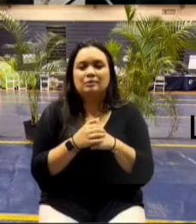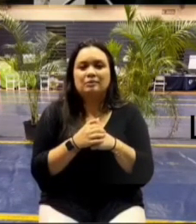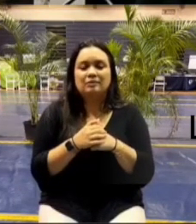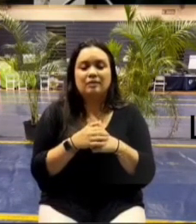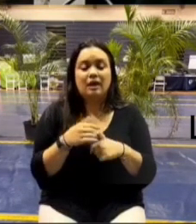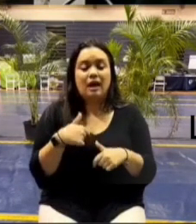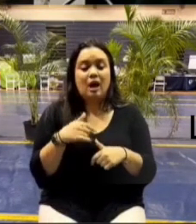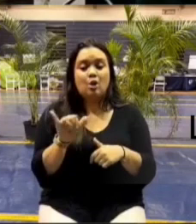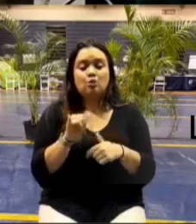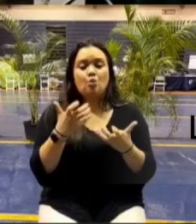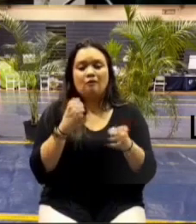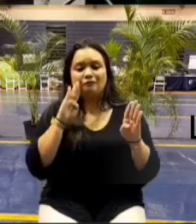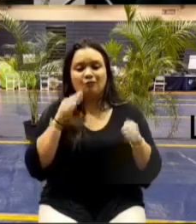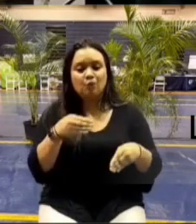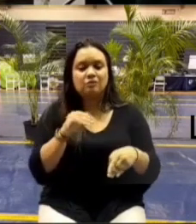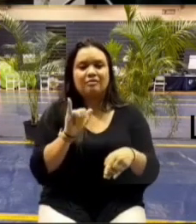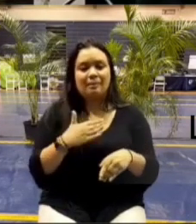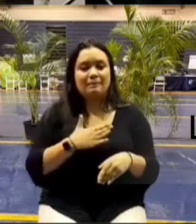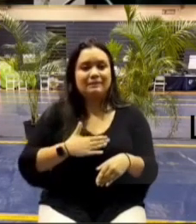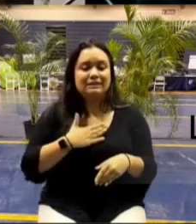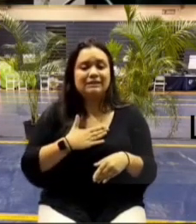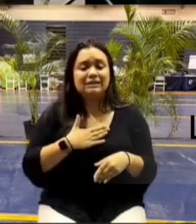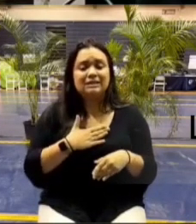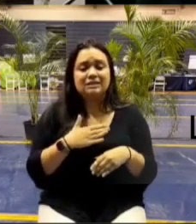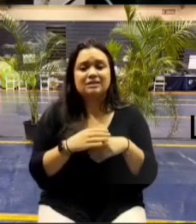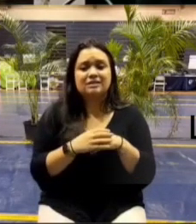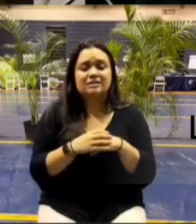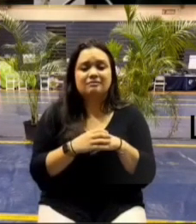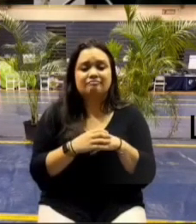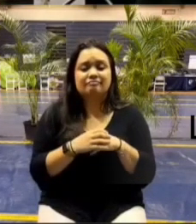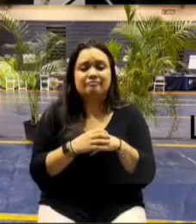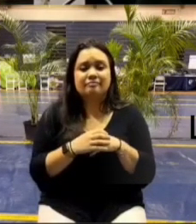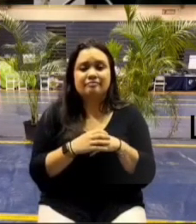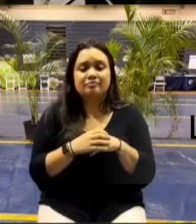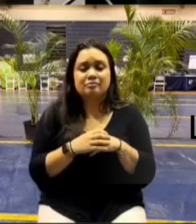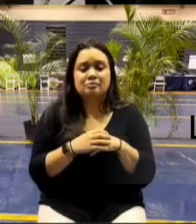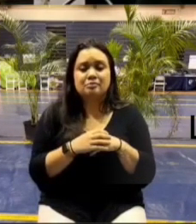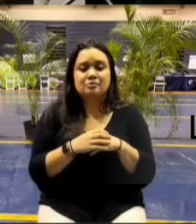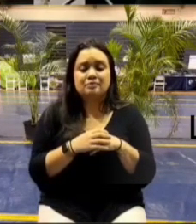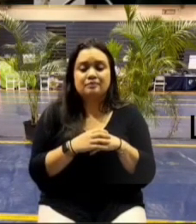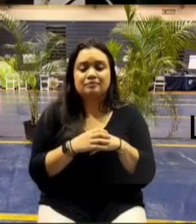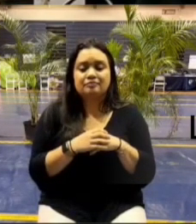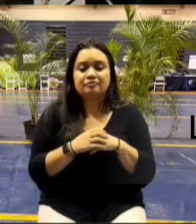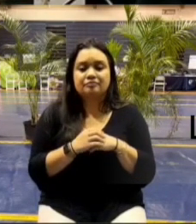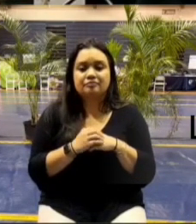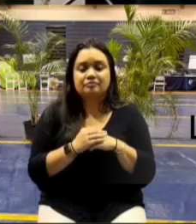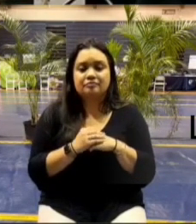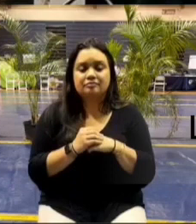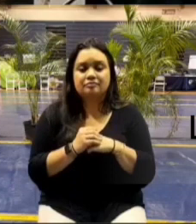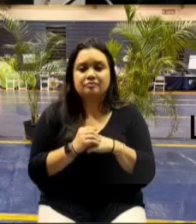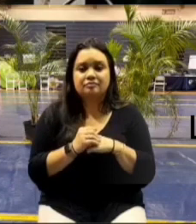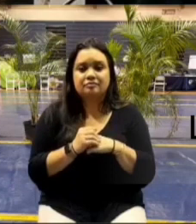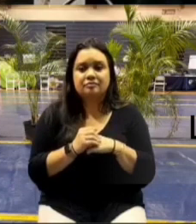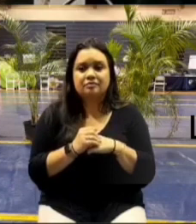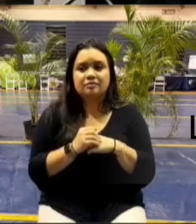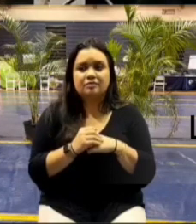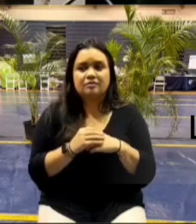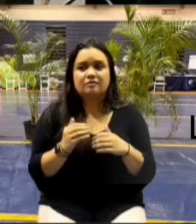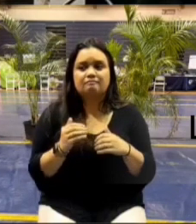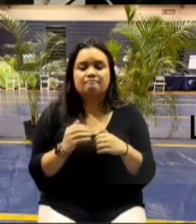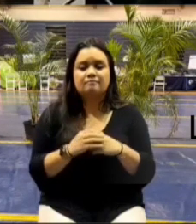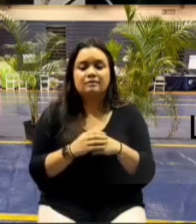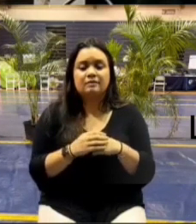and i'd like to focus on that piece um on what you know what's where that brings us today